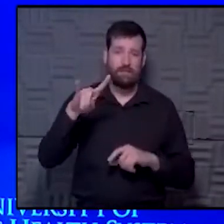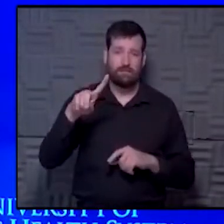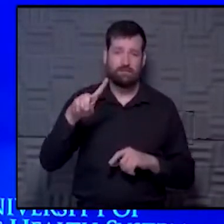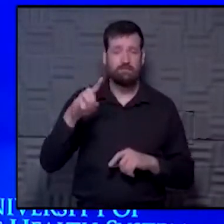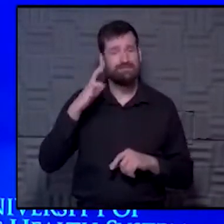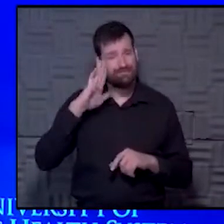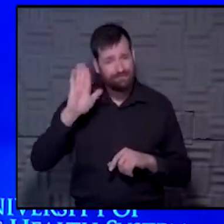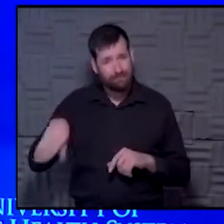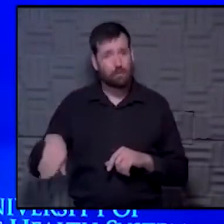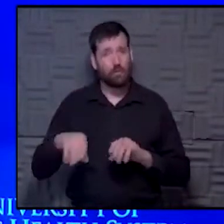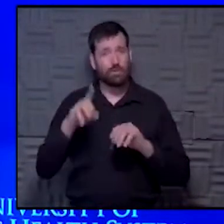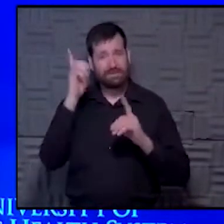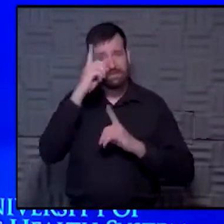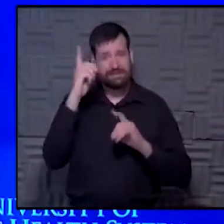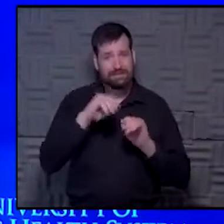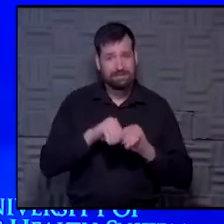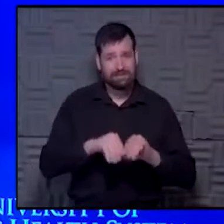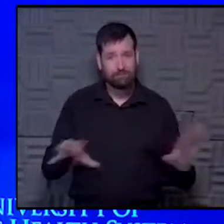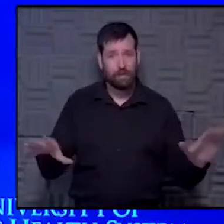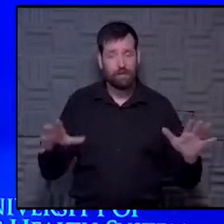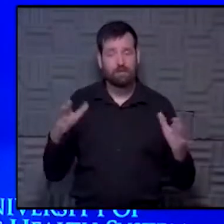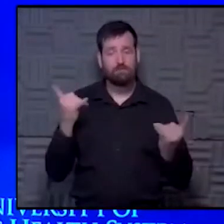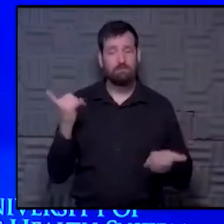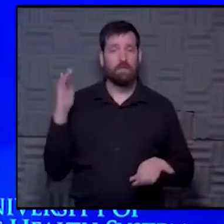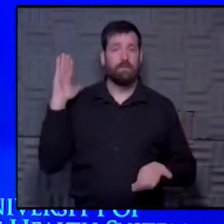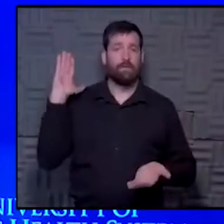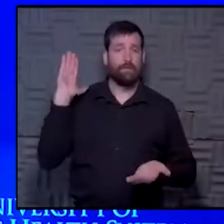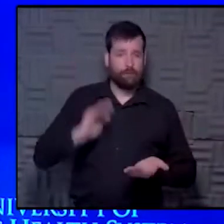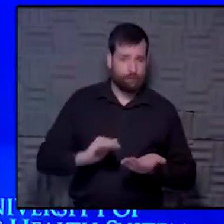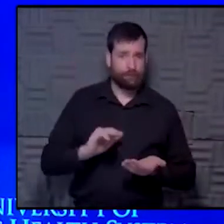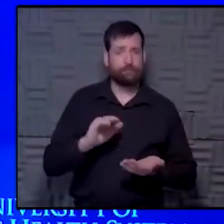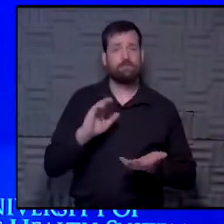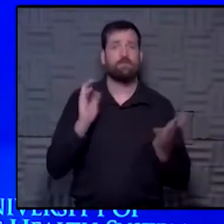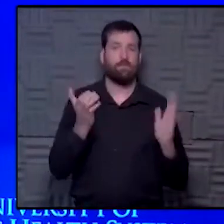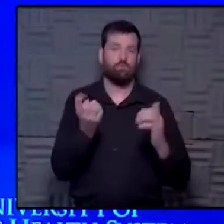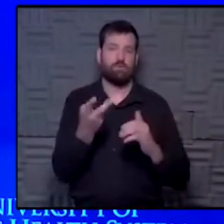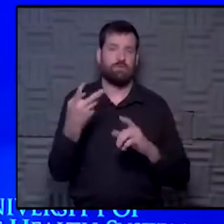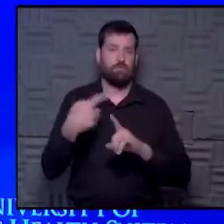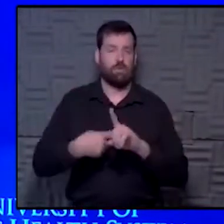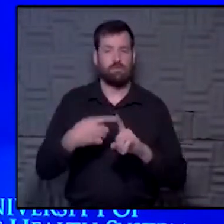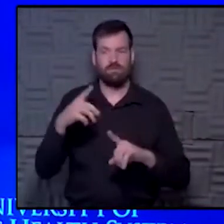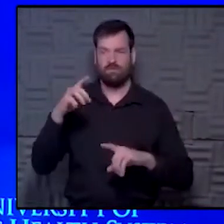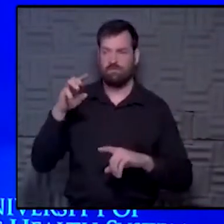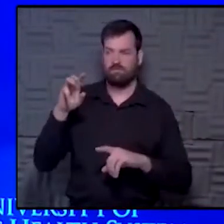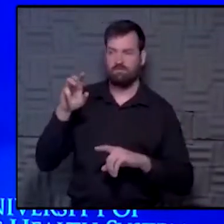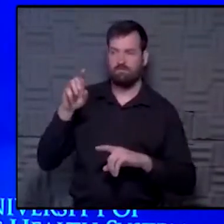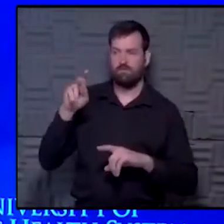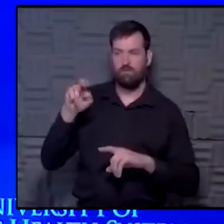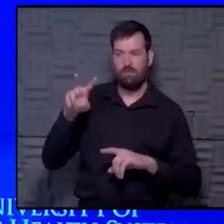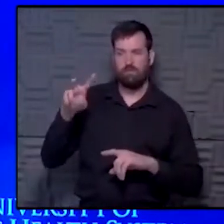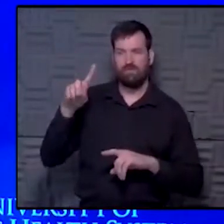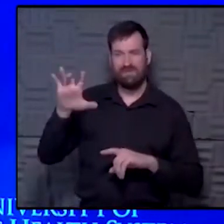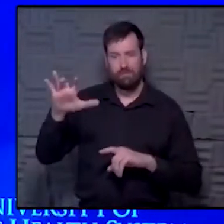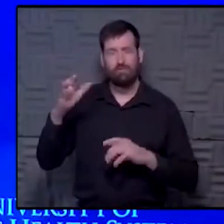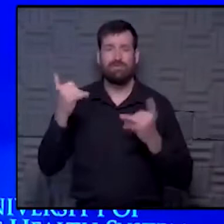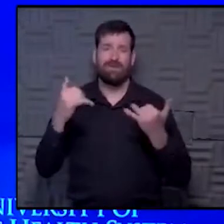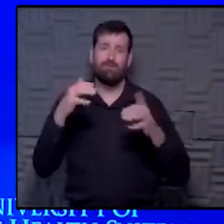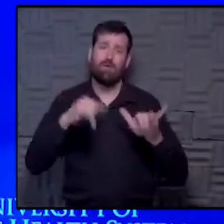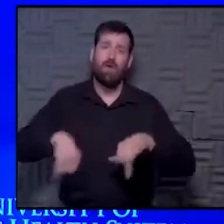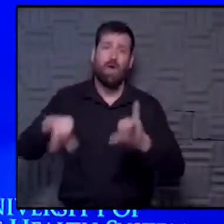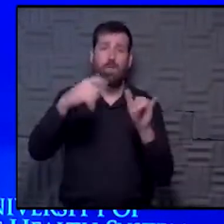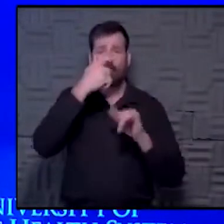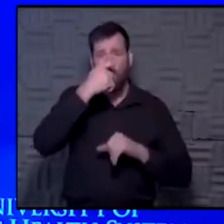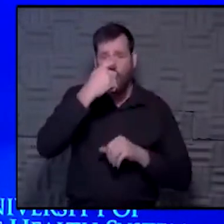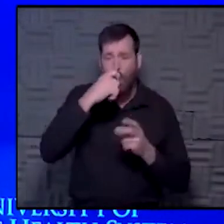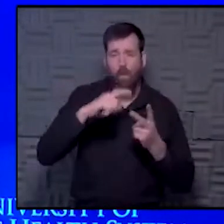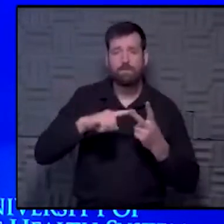disease transmission in our community now is lower than it was several months ago in November or December. And we know that allergies and the common cold and all kinds of